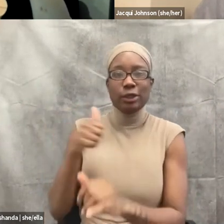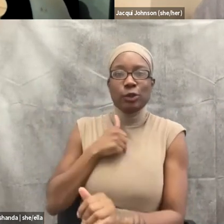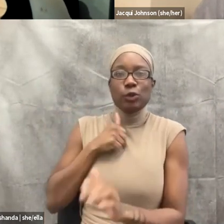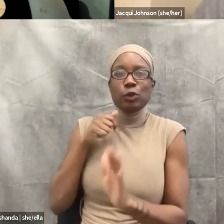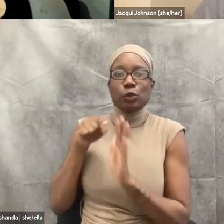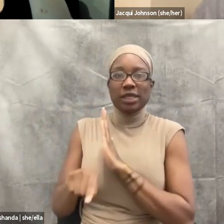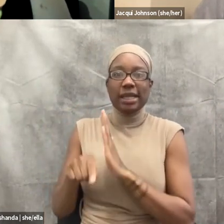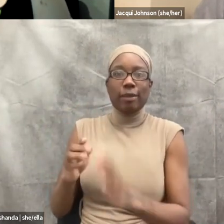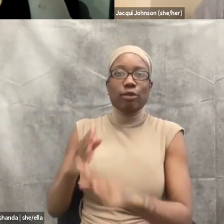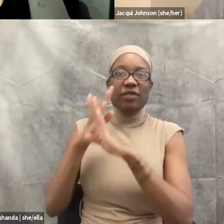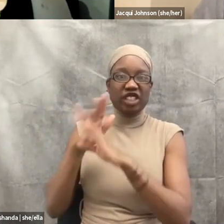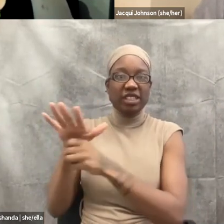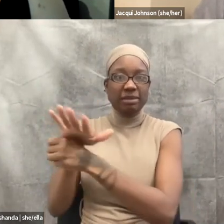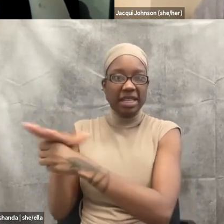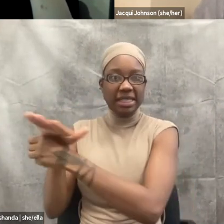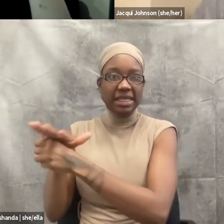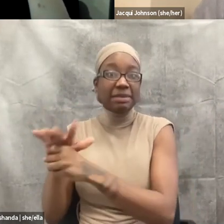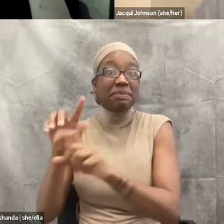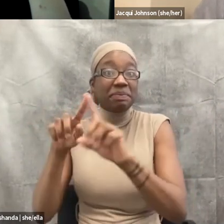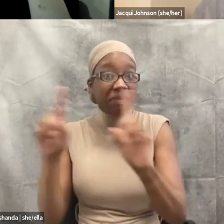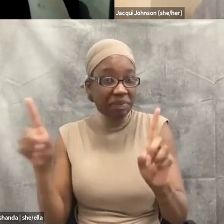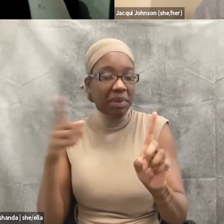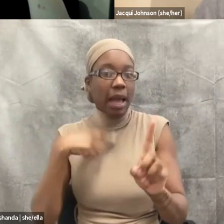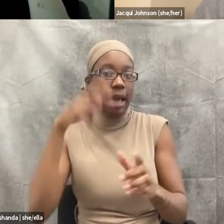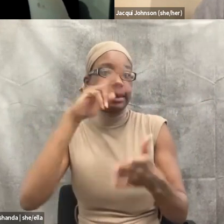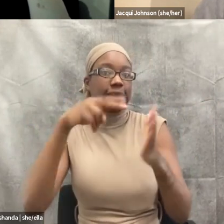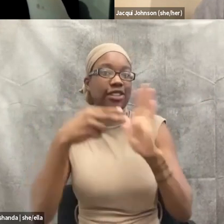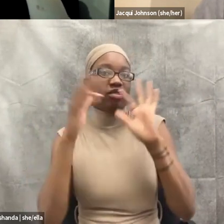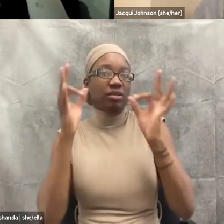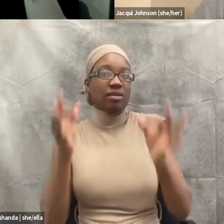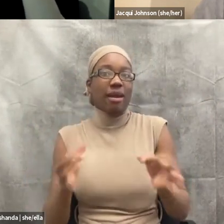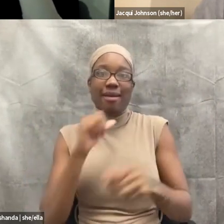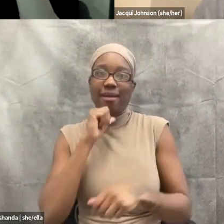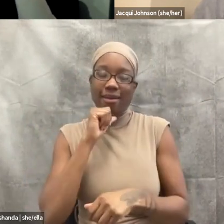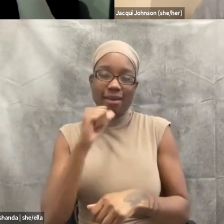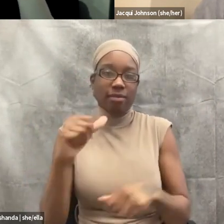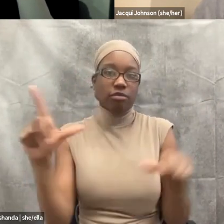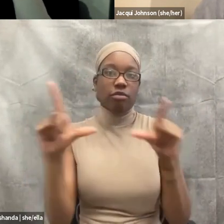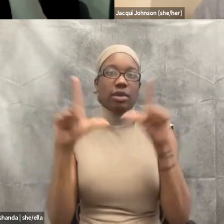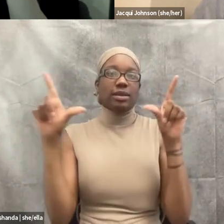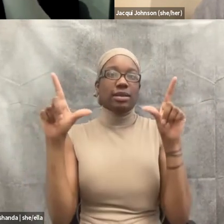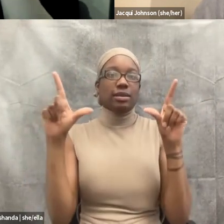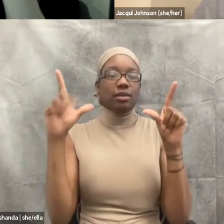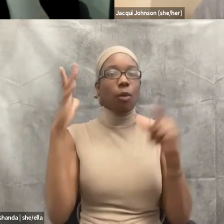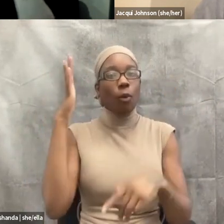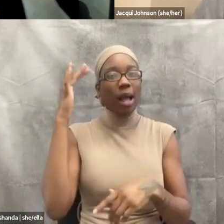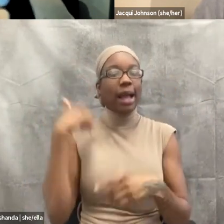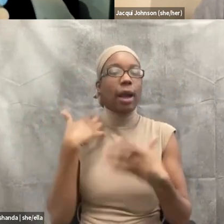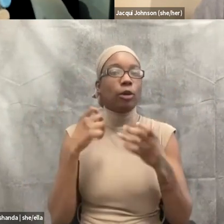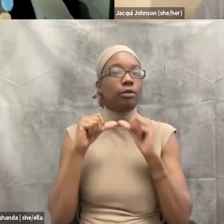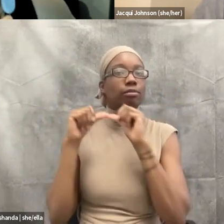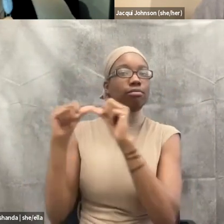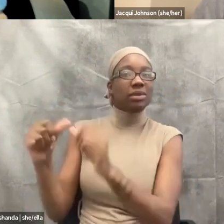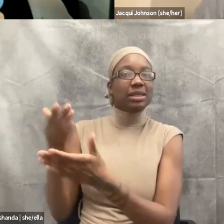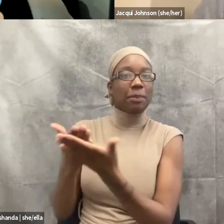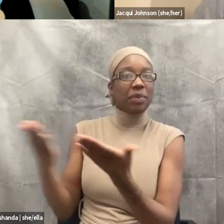um, some of the things that I feel like, uh, I should be able to do. Um, that doesn't mean that there aren't, um, organizational